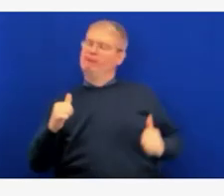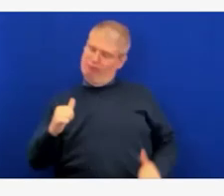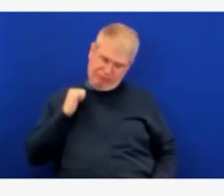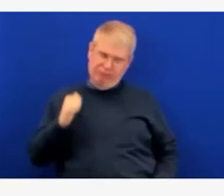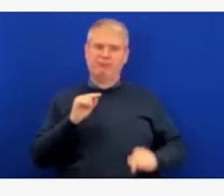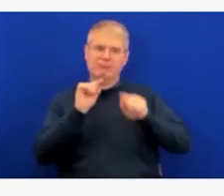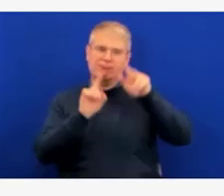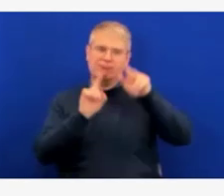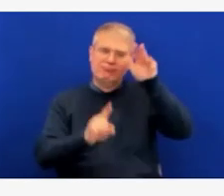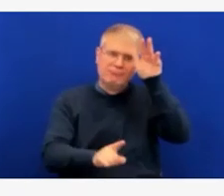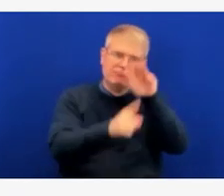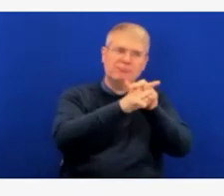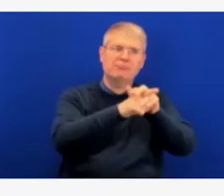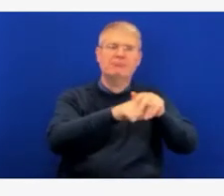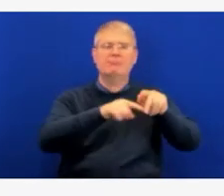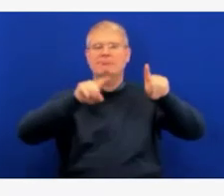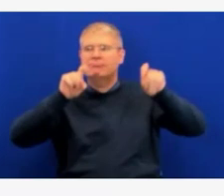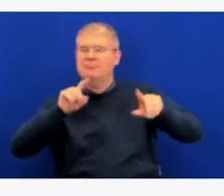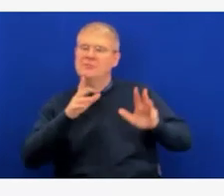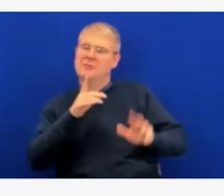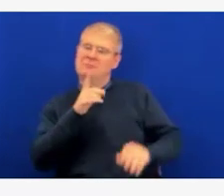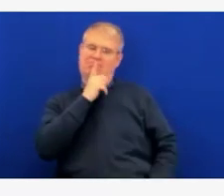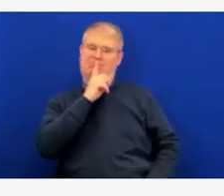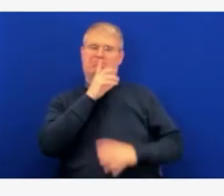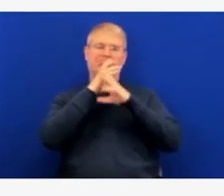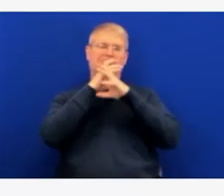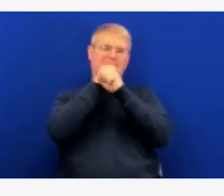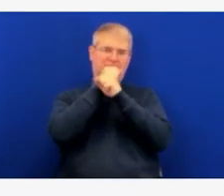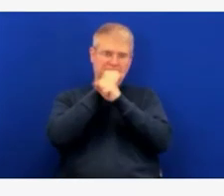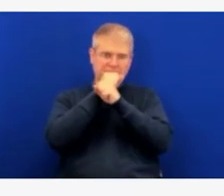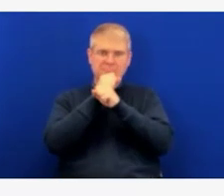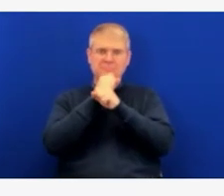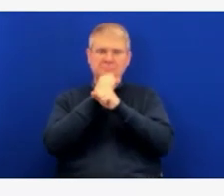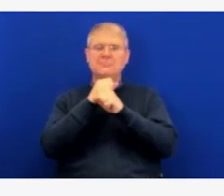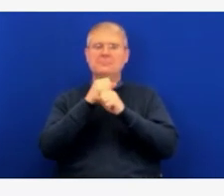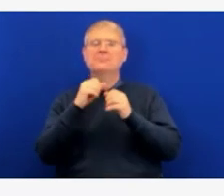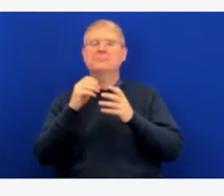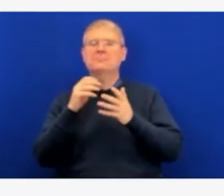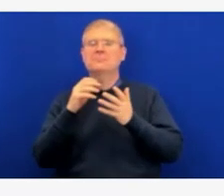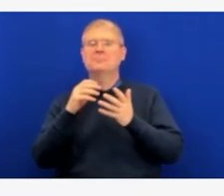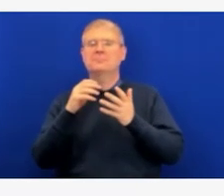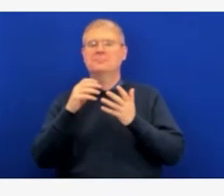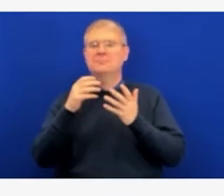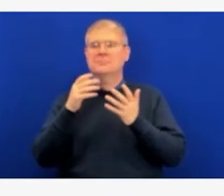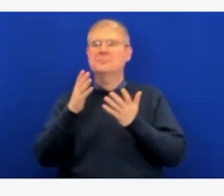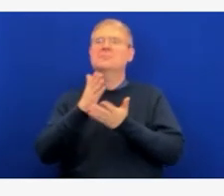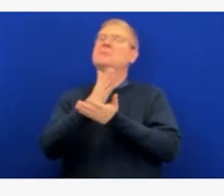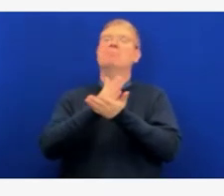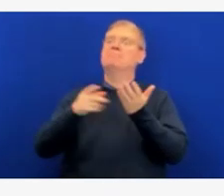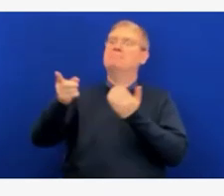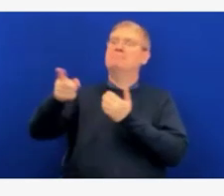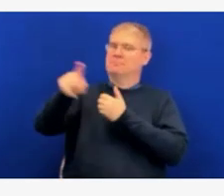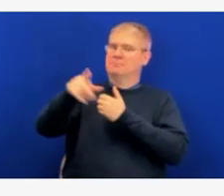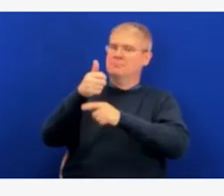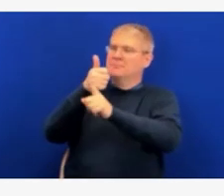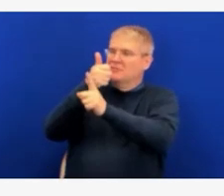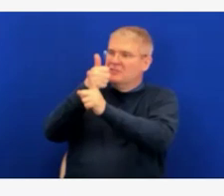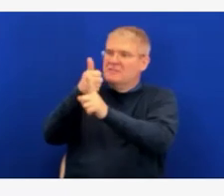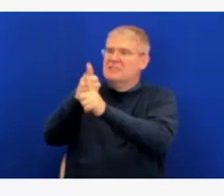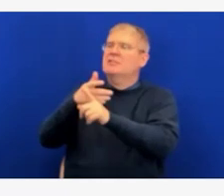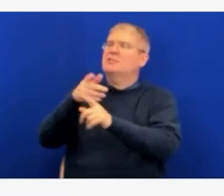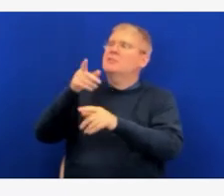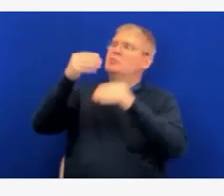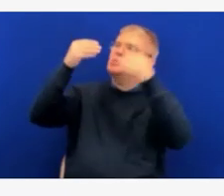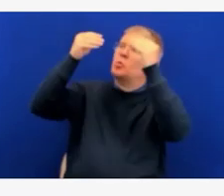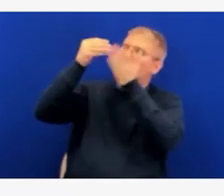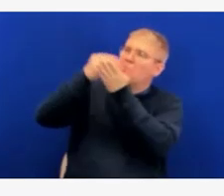was tested in a laboratory that reports to public health. There are probably a lot of people who are taking at-home tests and never